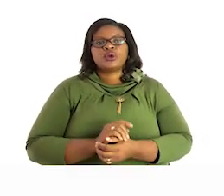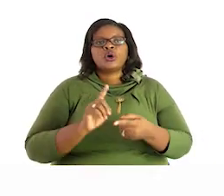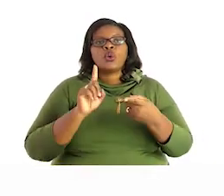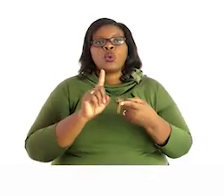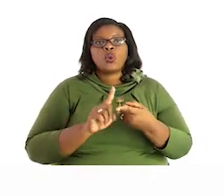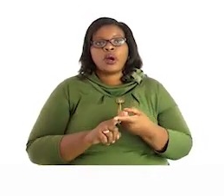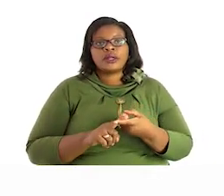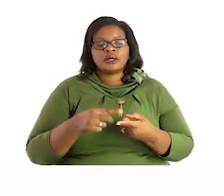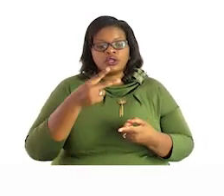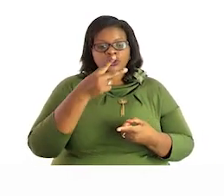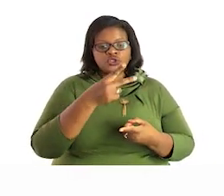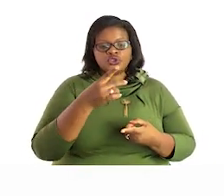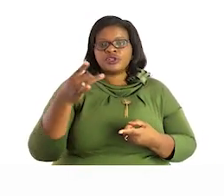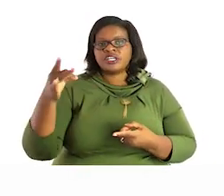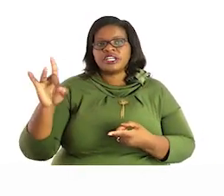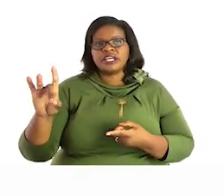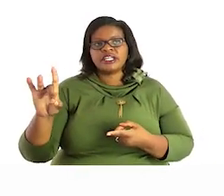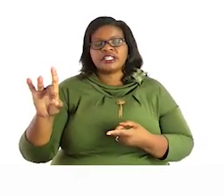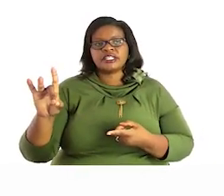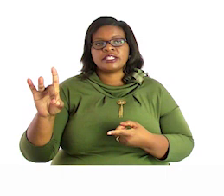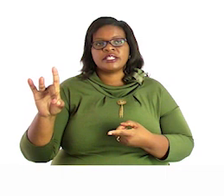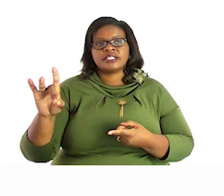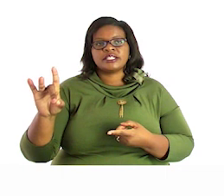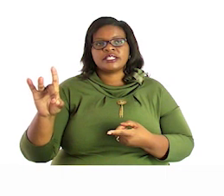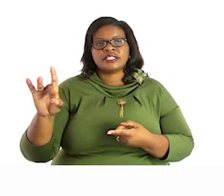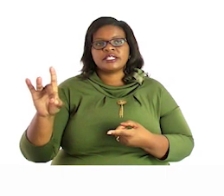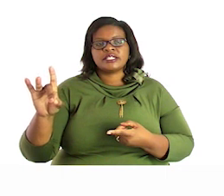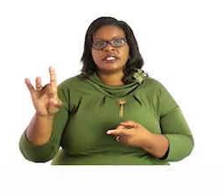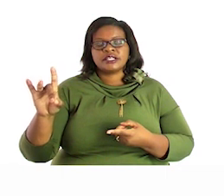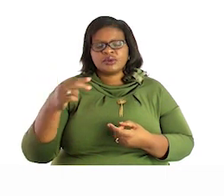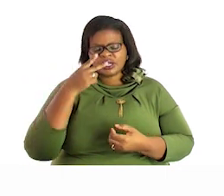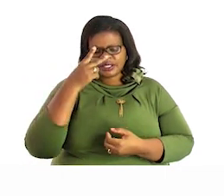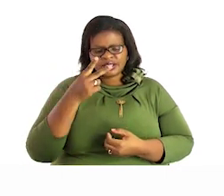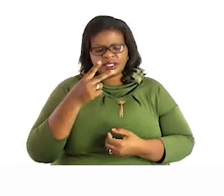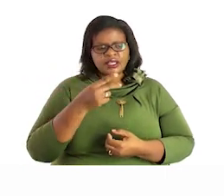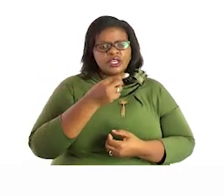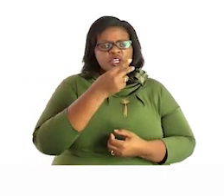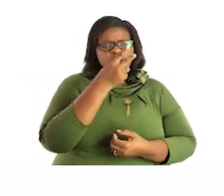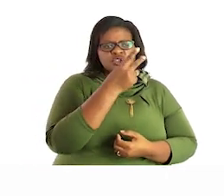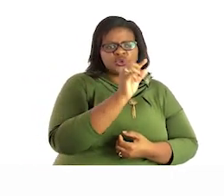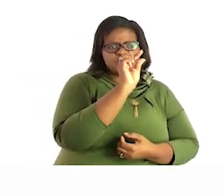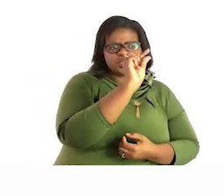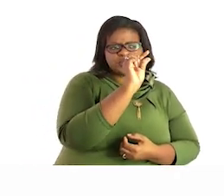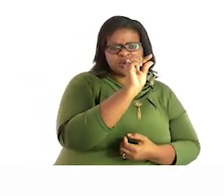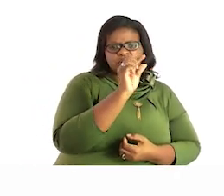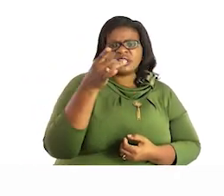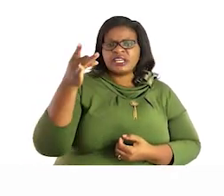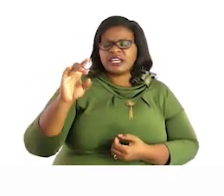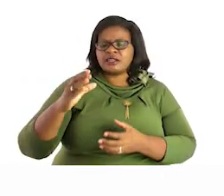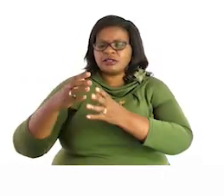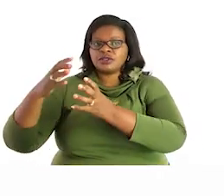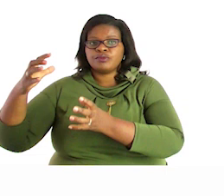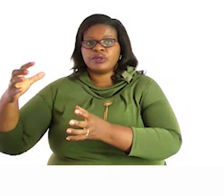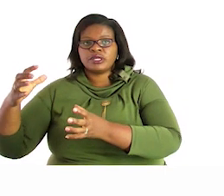and eight we see that two is smaller than eight so